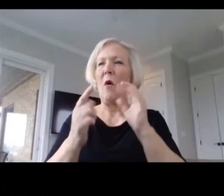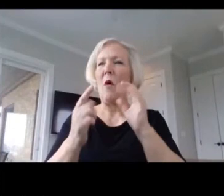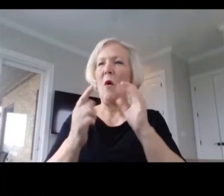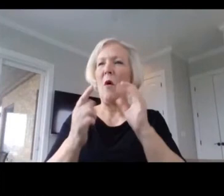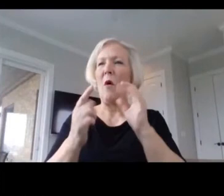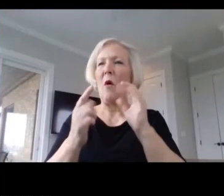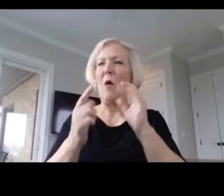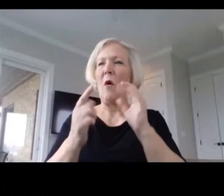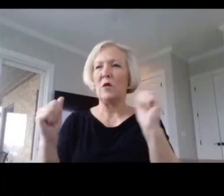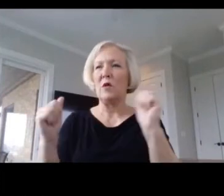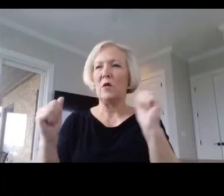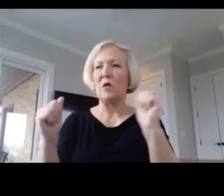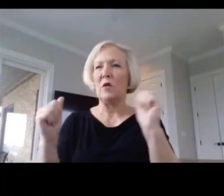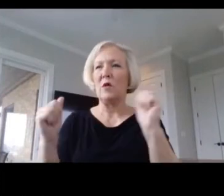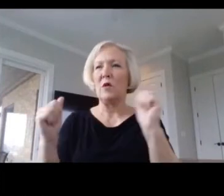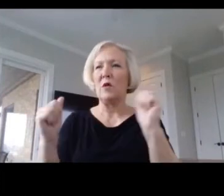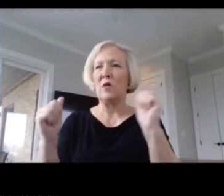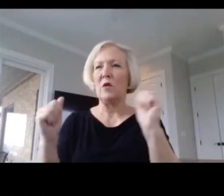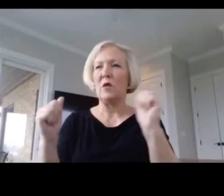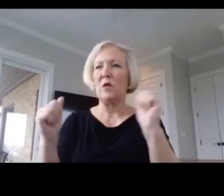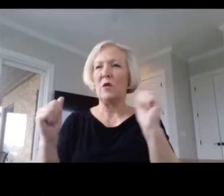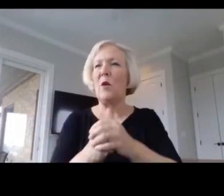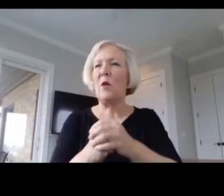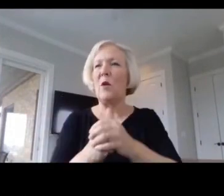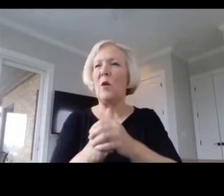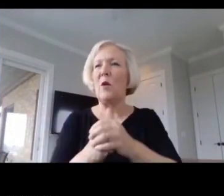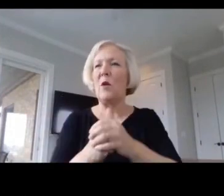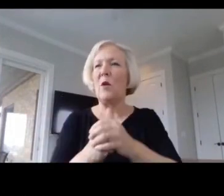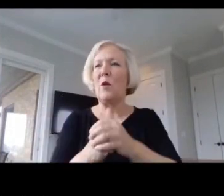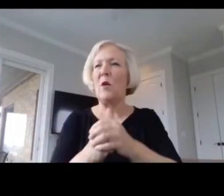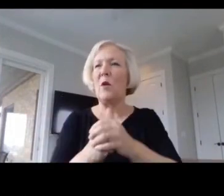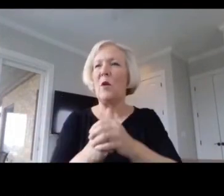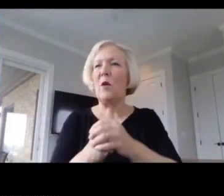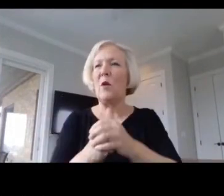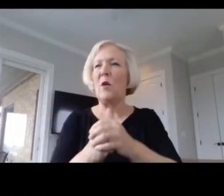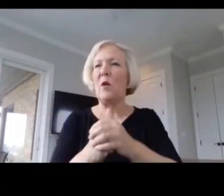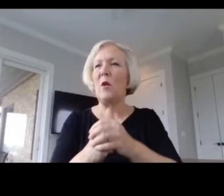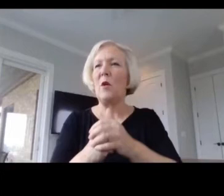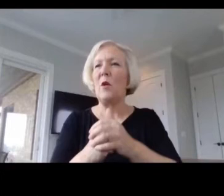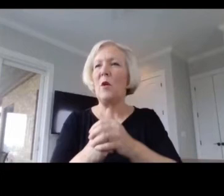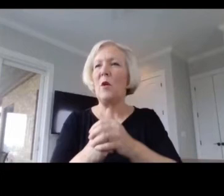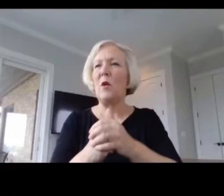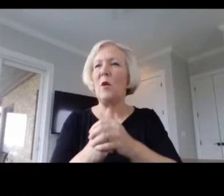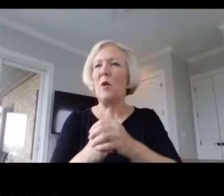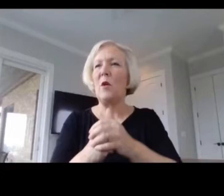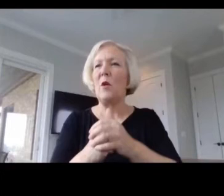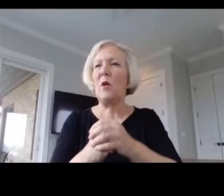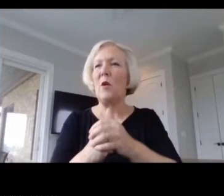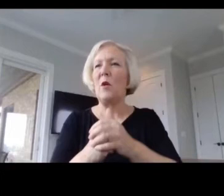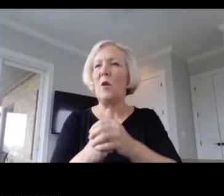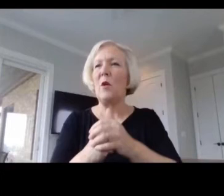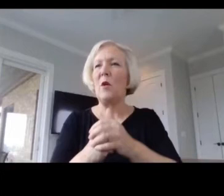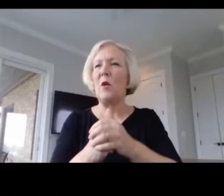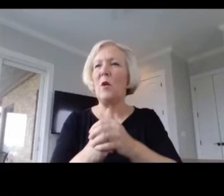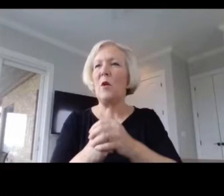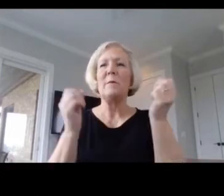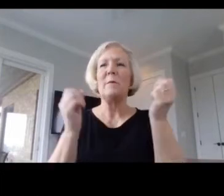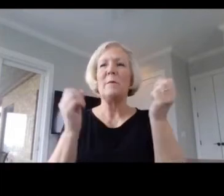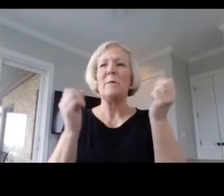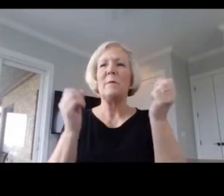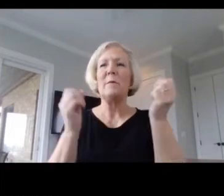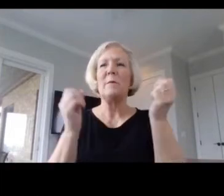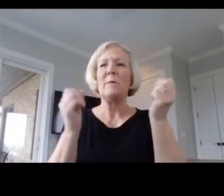of a pandemic when our families need us the most. It says a lot about each of you individually, that you are fantastic teachers.